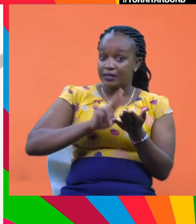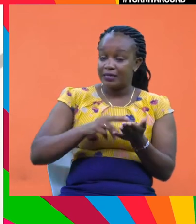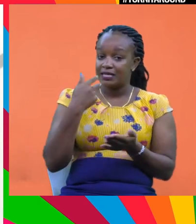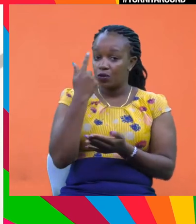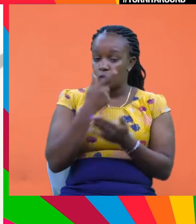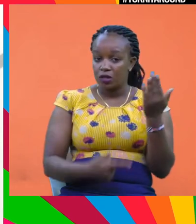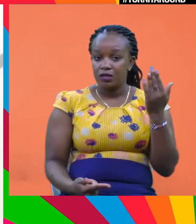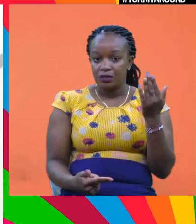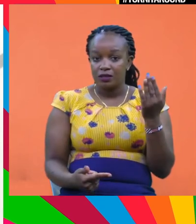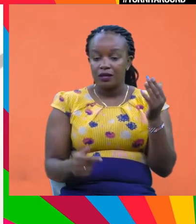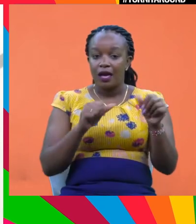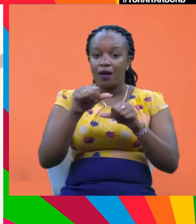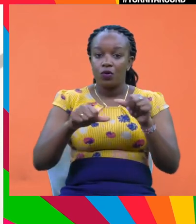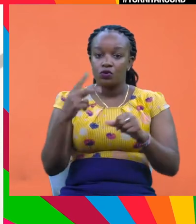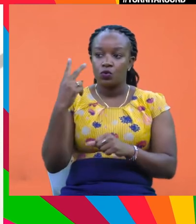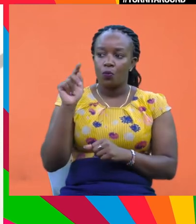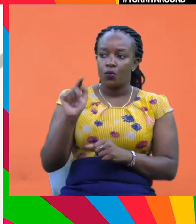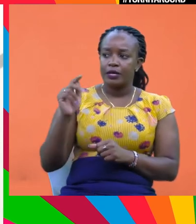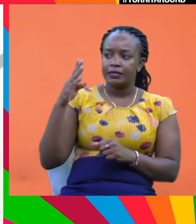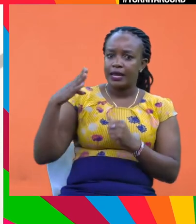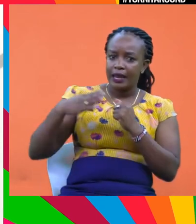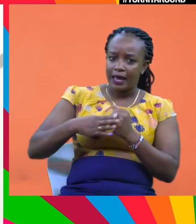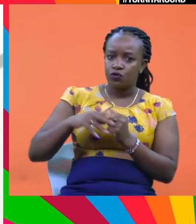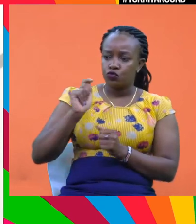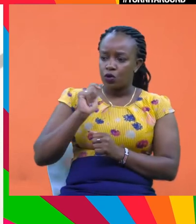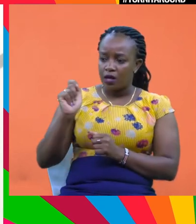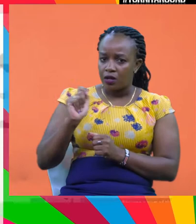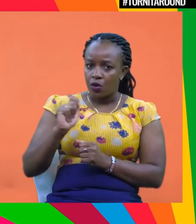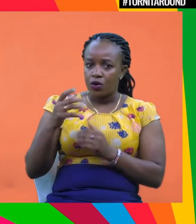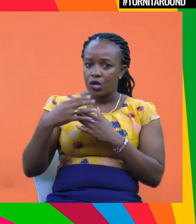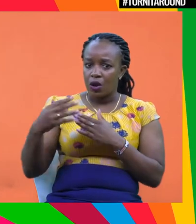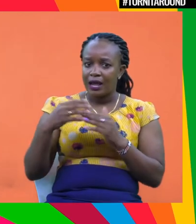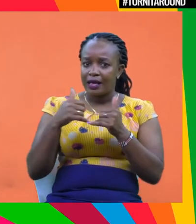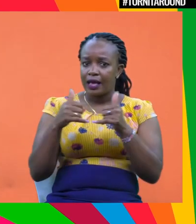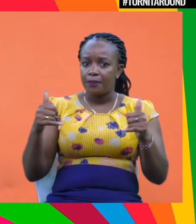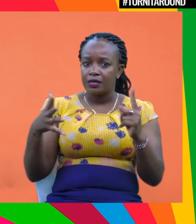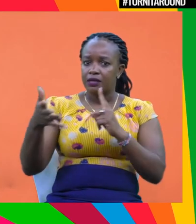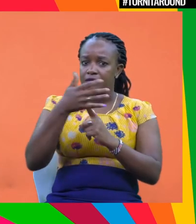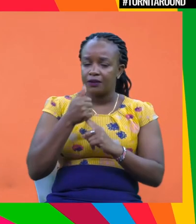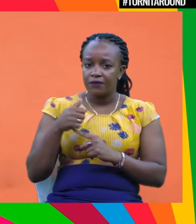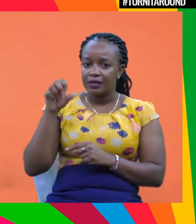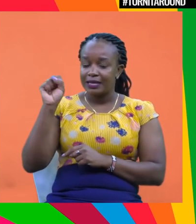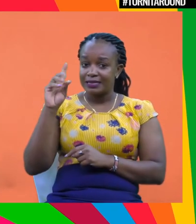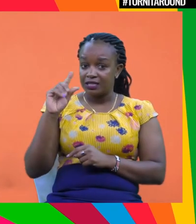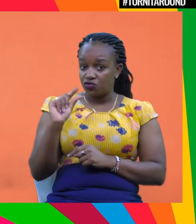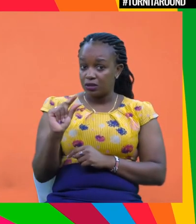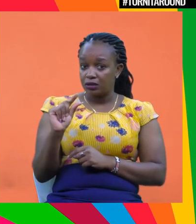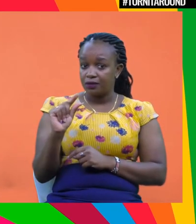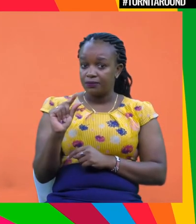that each year we have about a 2.9 trillion US dollar gap in terms of achieving the SDGs.